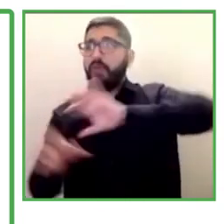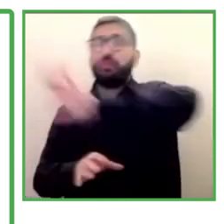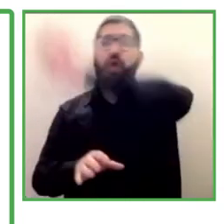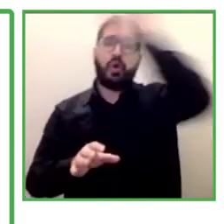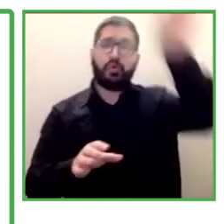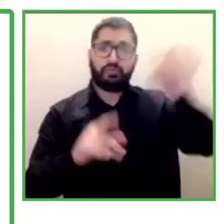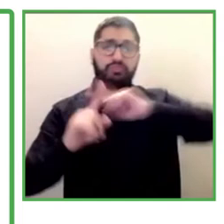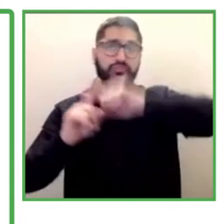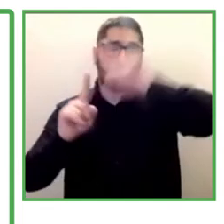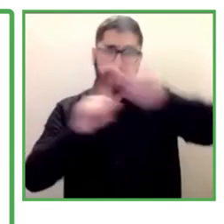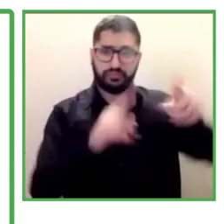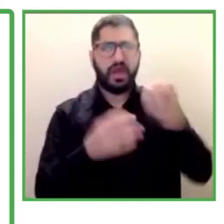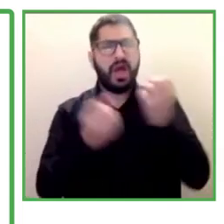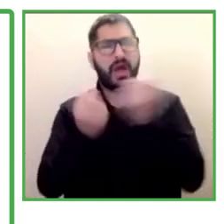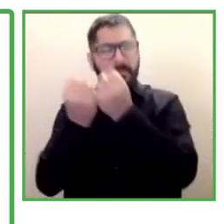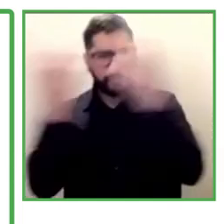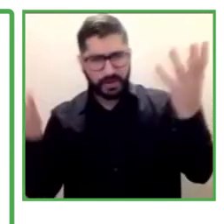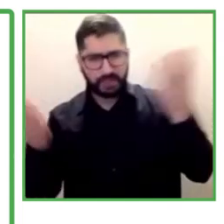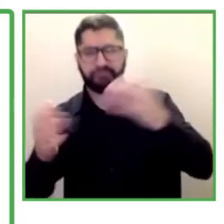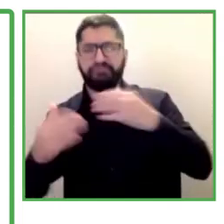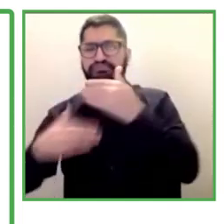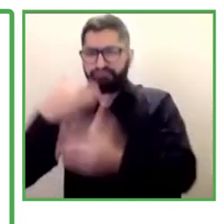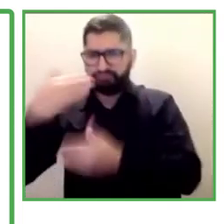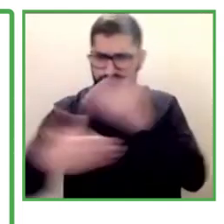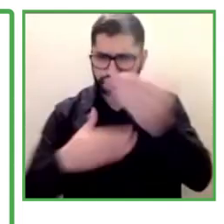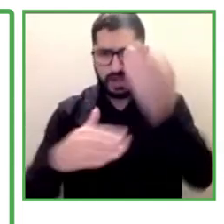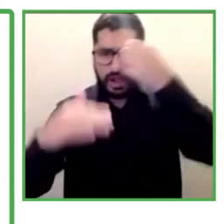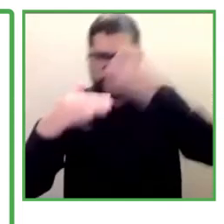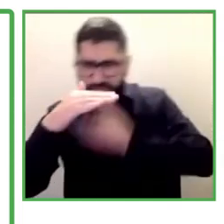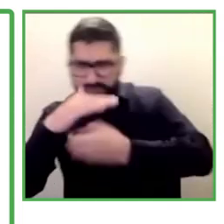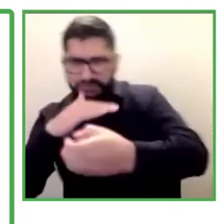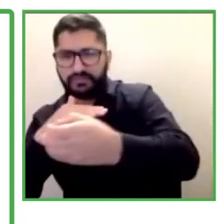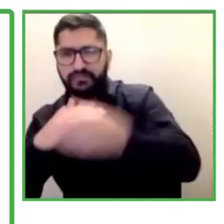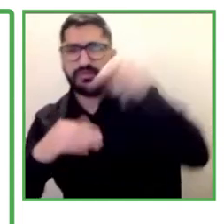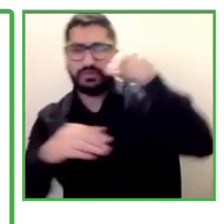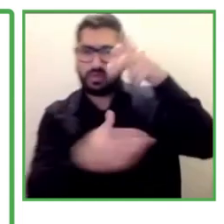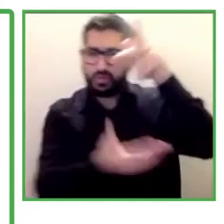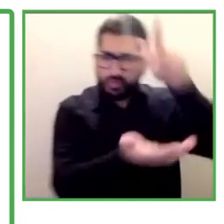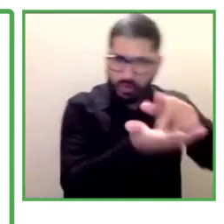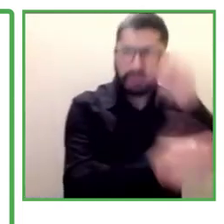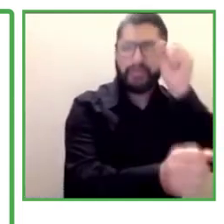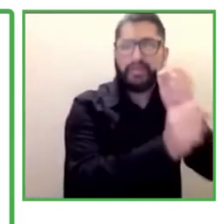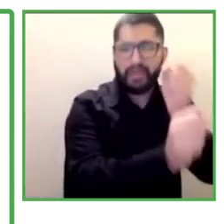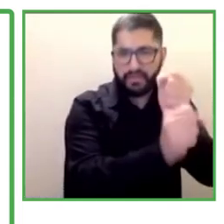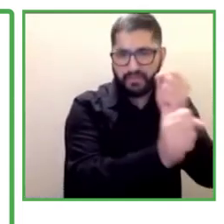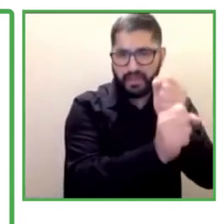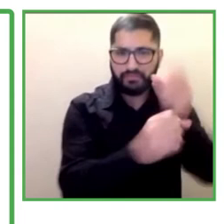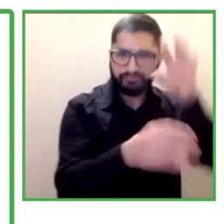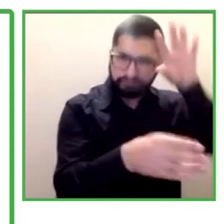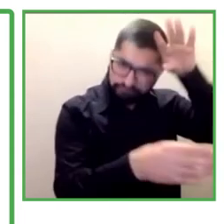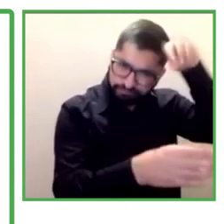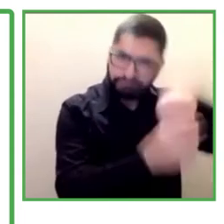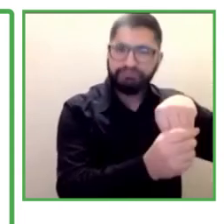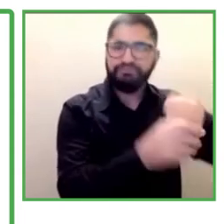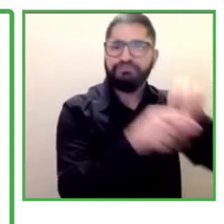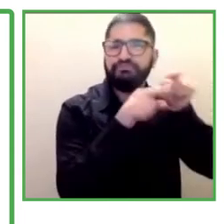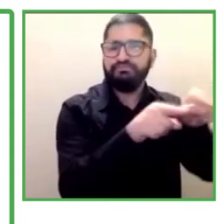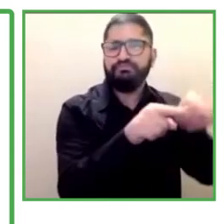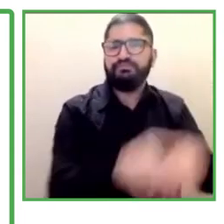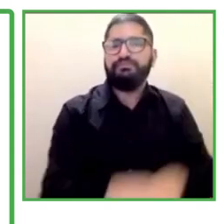to access a public post in public administration has a process